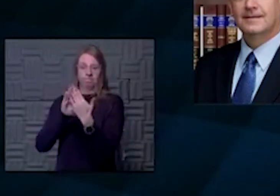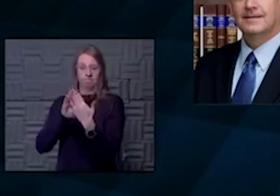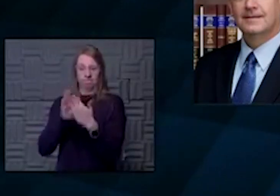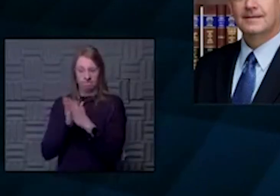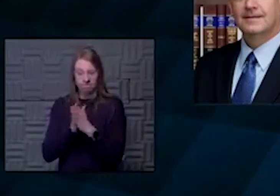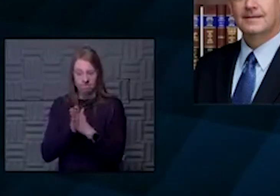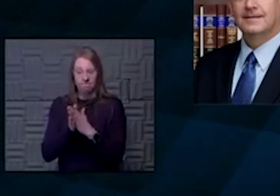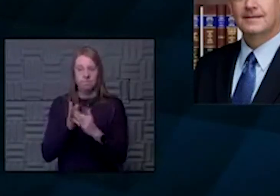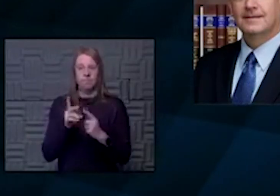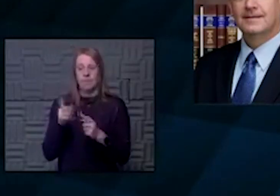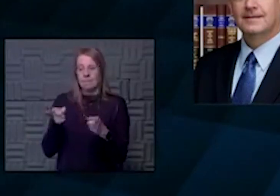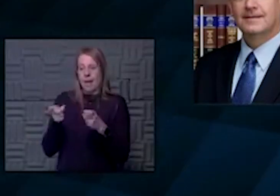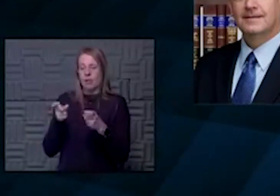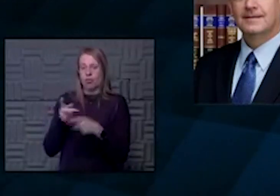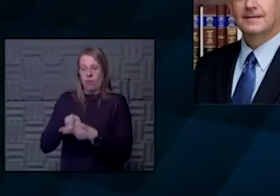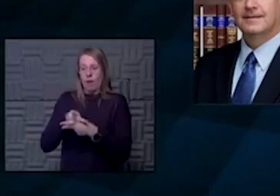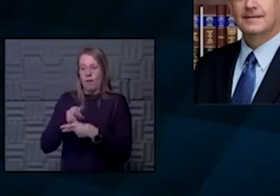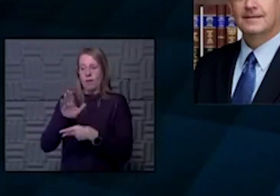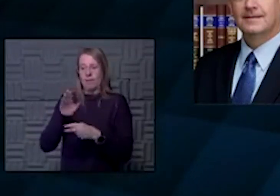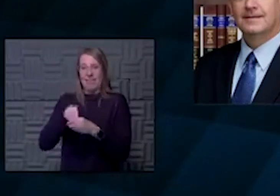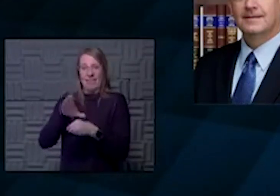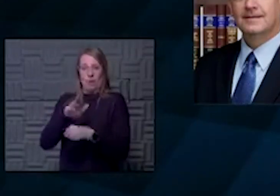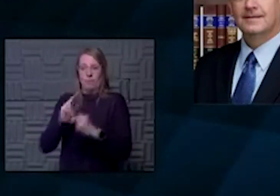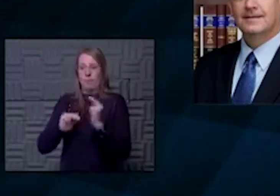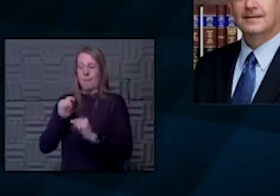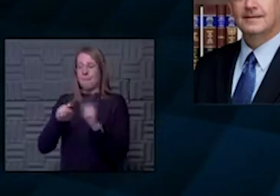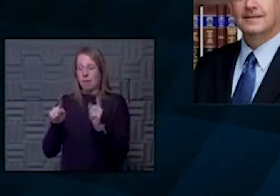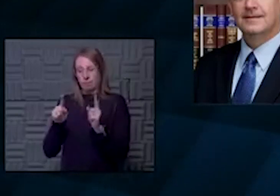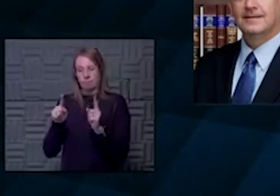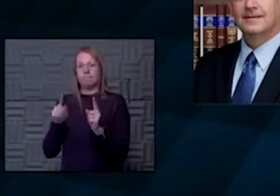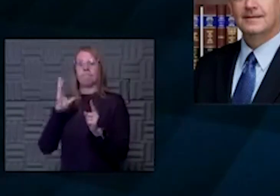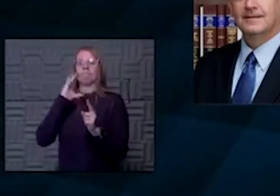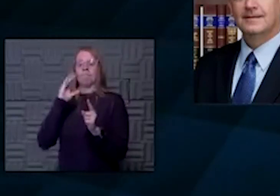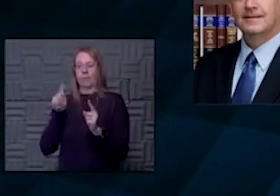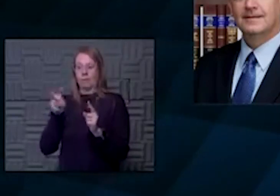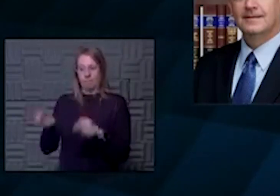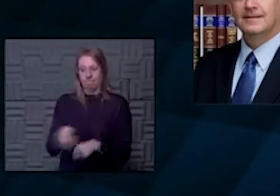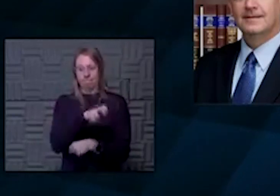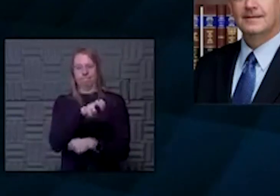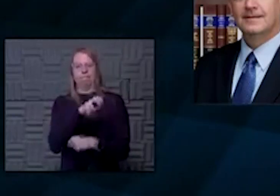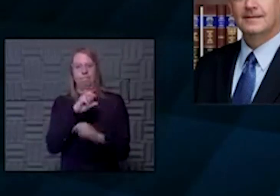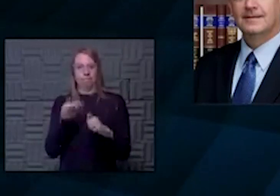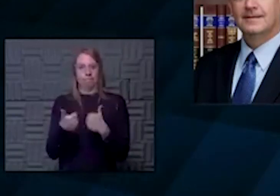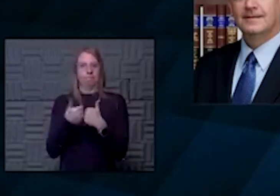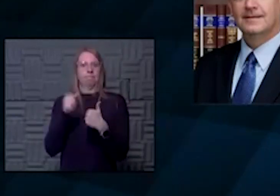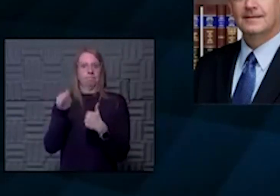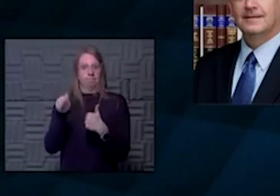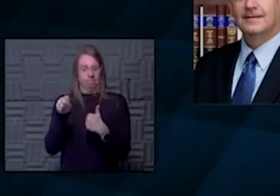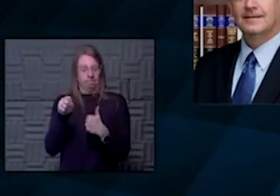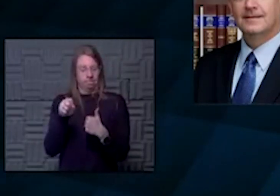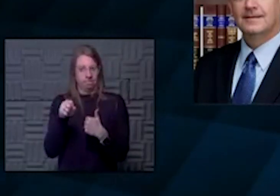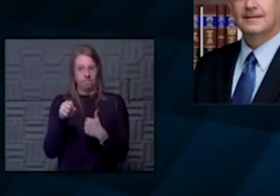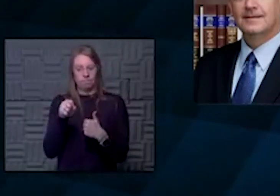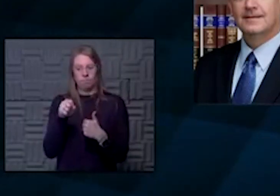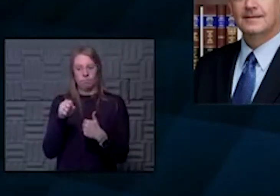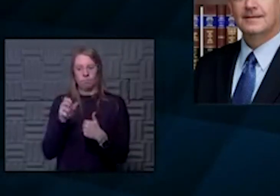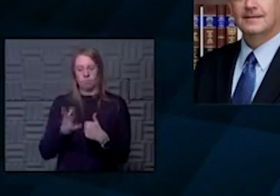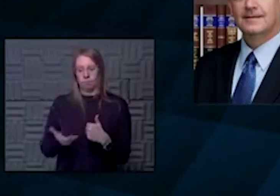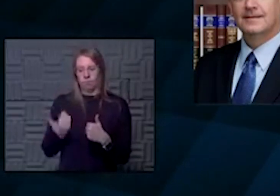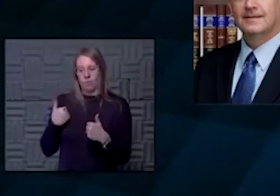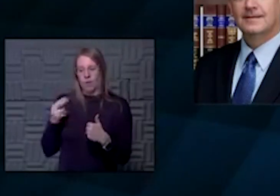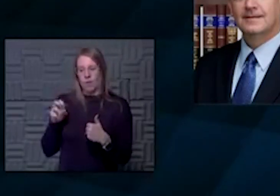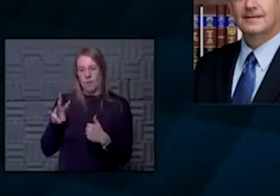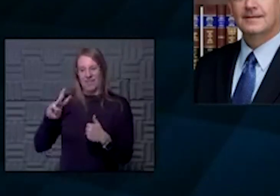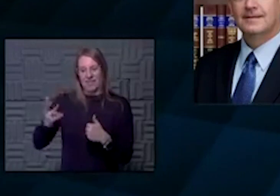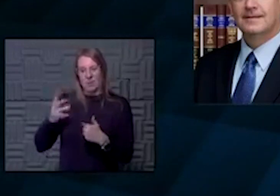facilities. But when it does take time to move them on, it has been a challenge. We saw that back around the 6th of